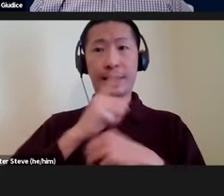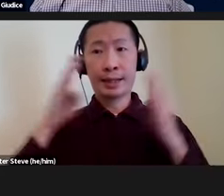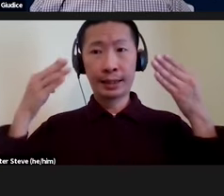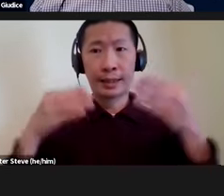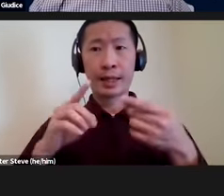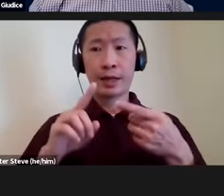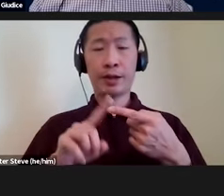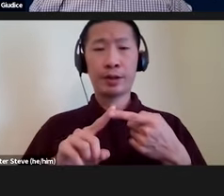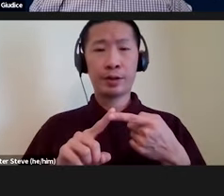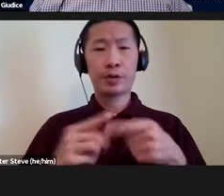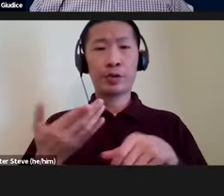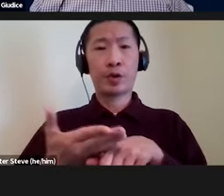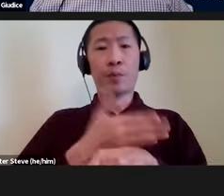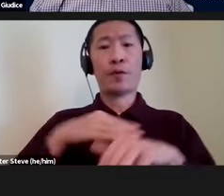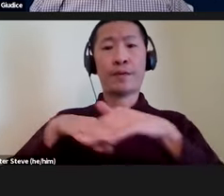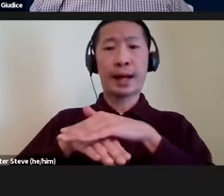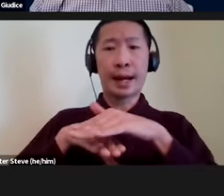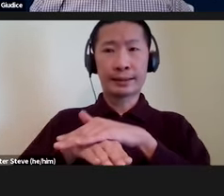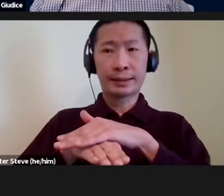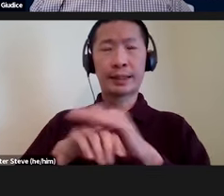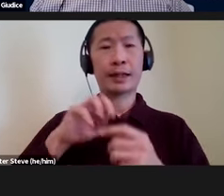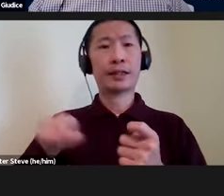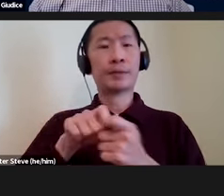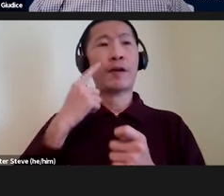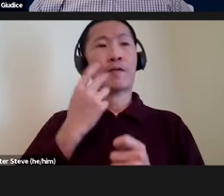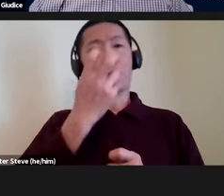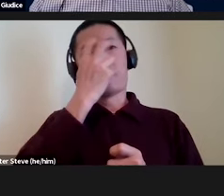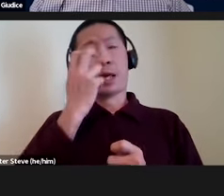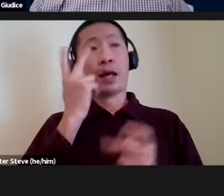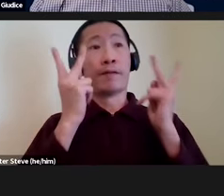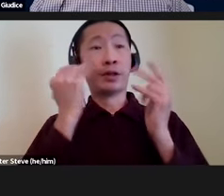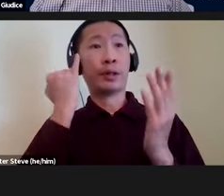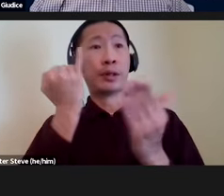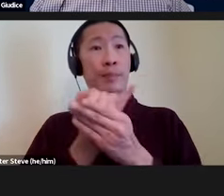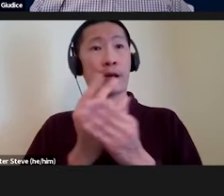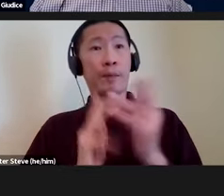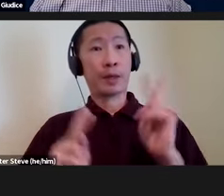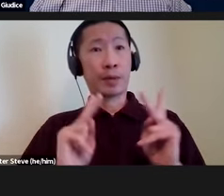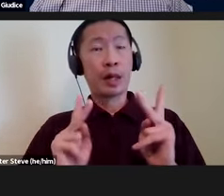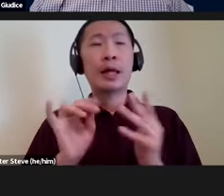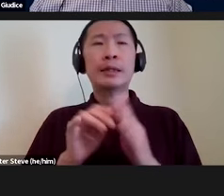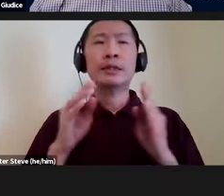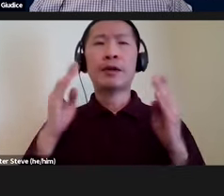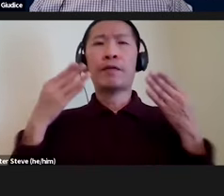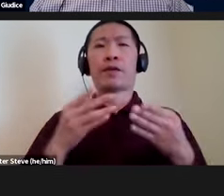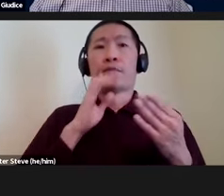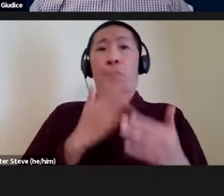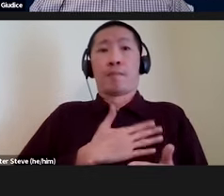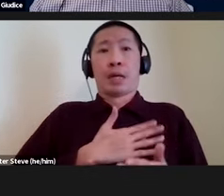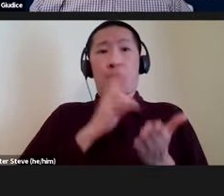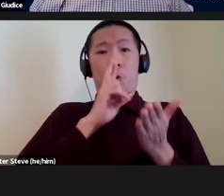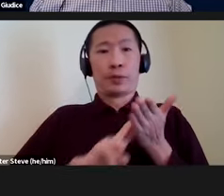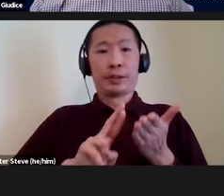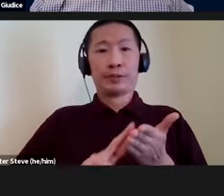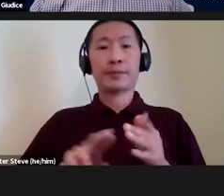toward, you know, improving access, specifically for blind and visually impaired people, this is a focus of a lot of my own research.